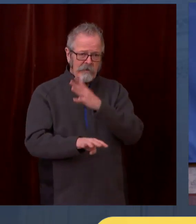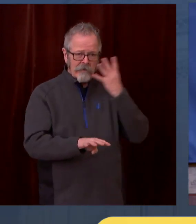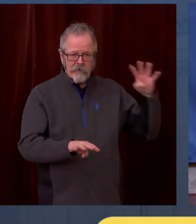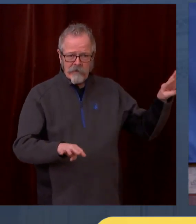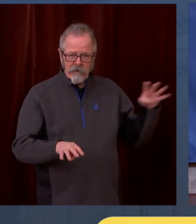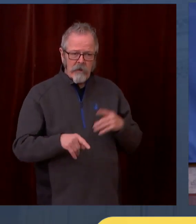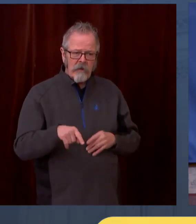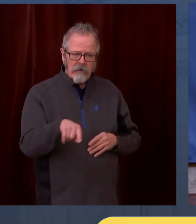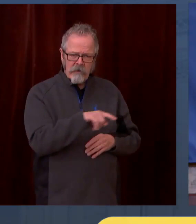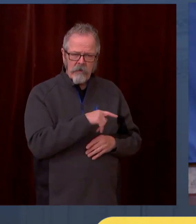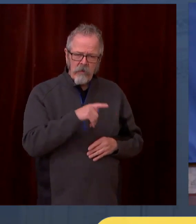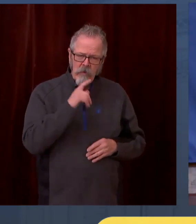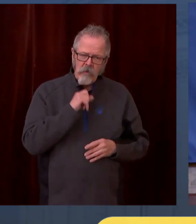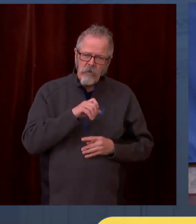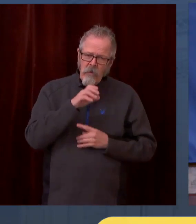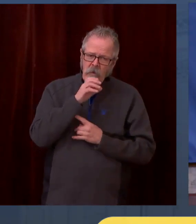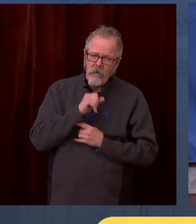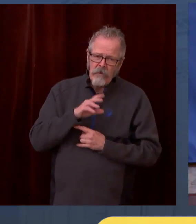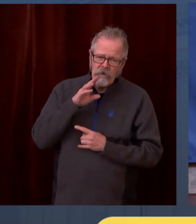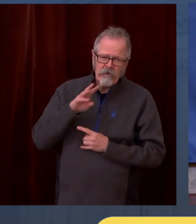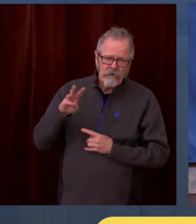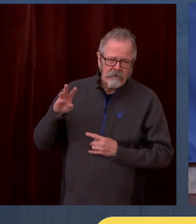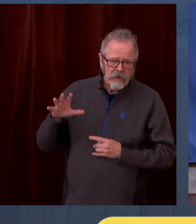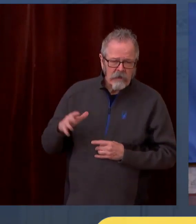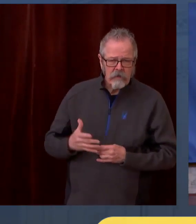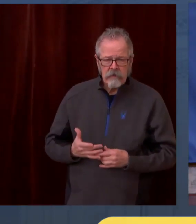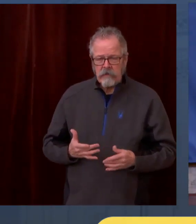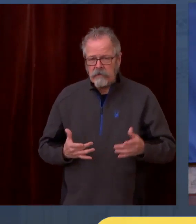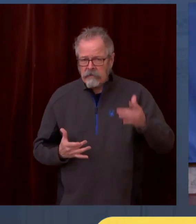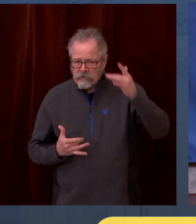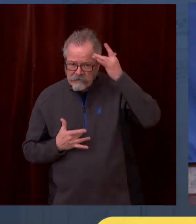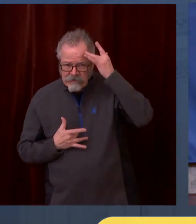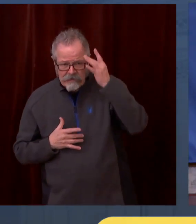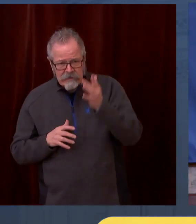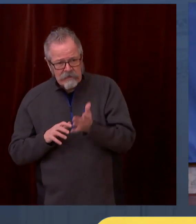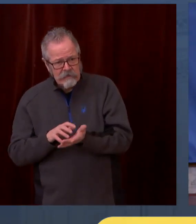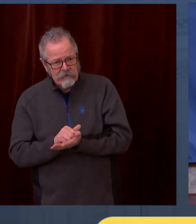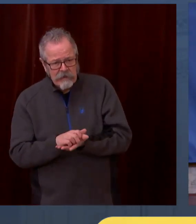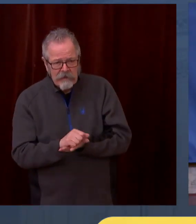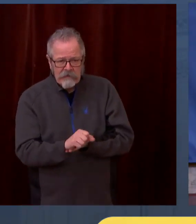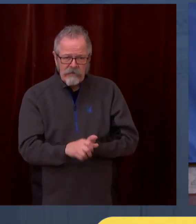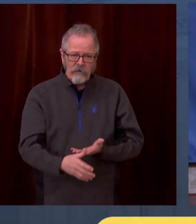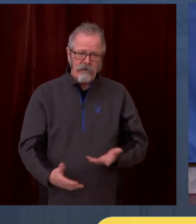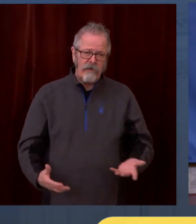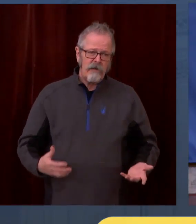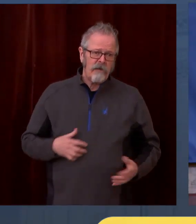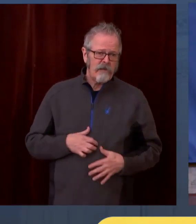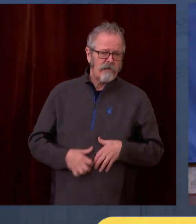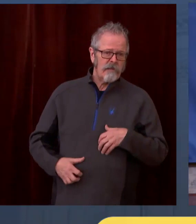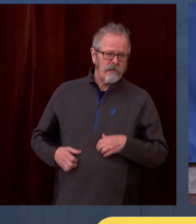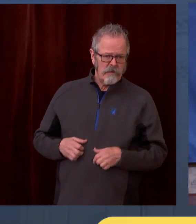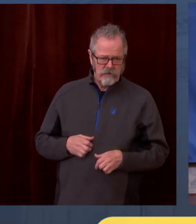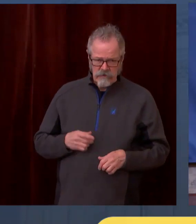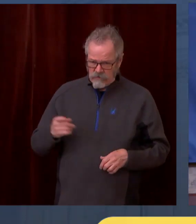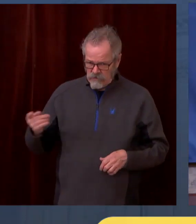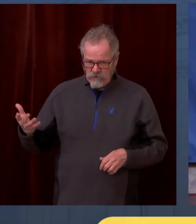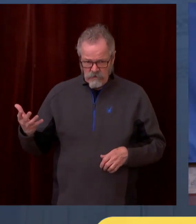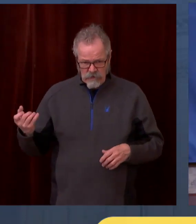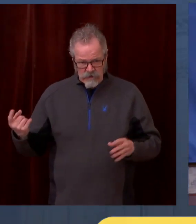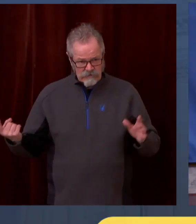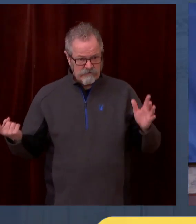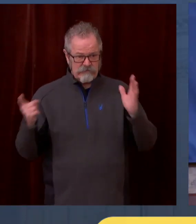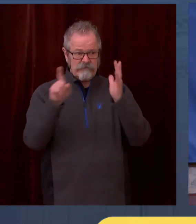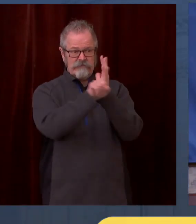they go, no, no, no, I don't mean that. I don't want to take it away from anybody else. I just want mine today. Well, we need to look at this with an ounce of